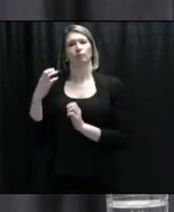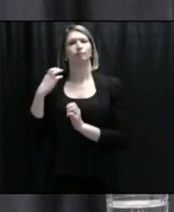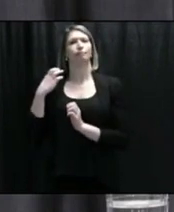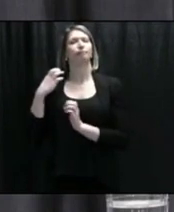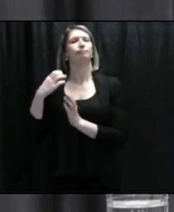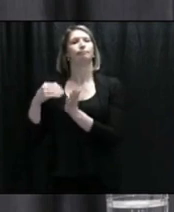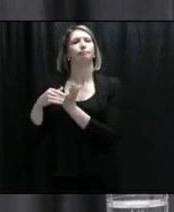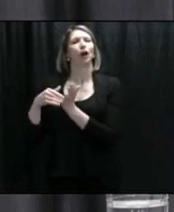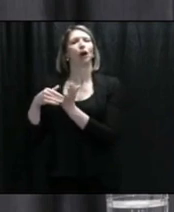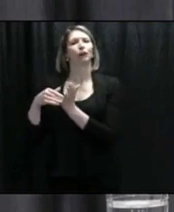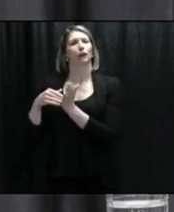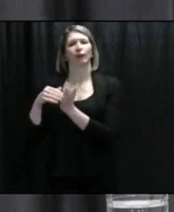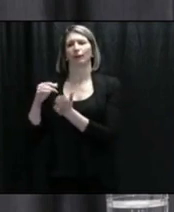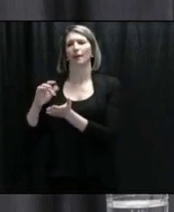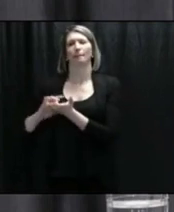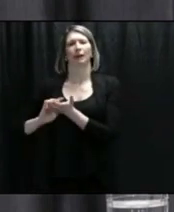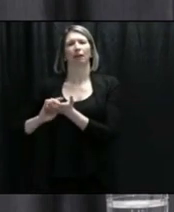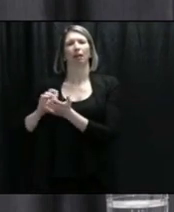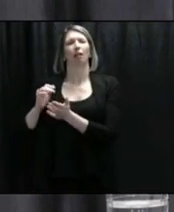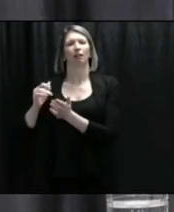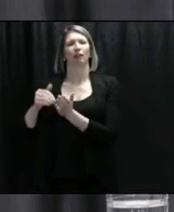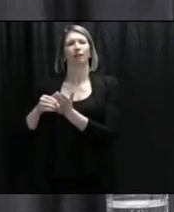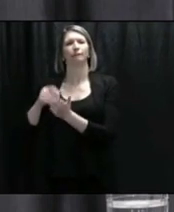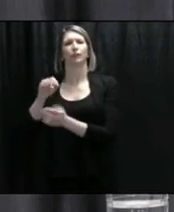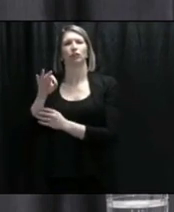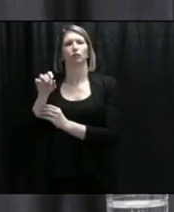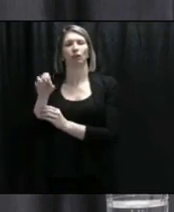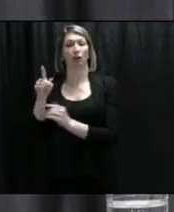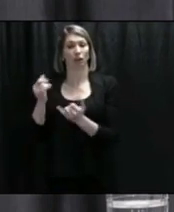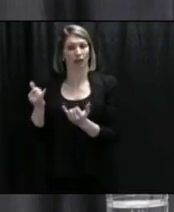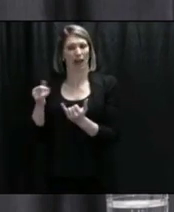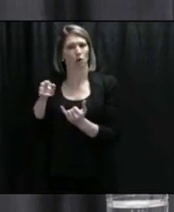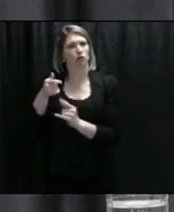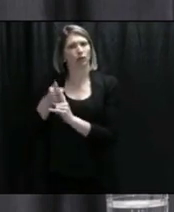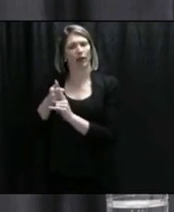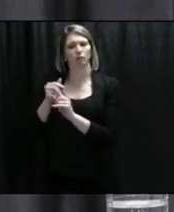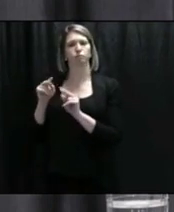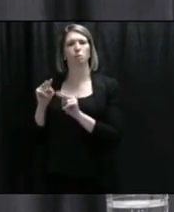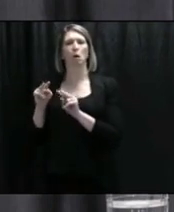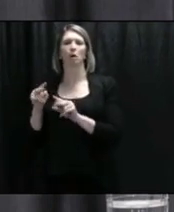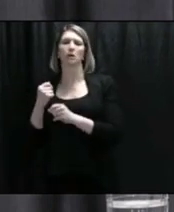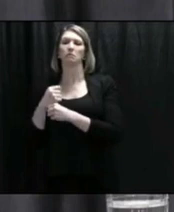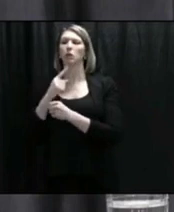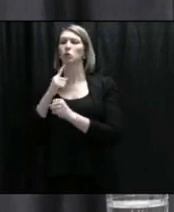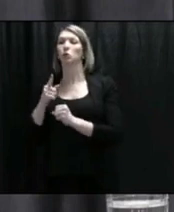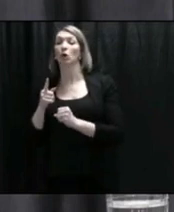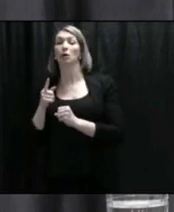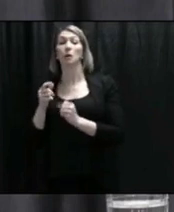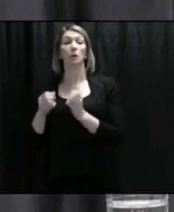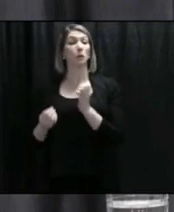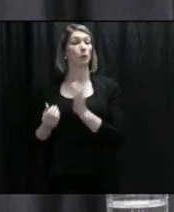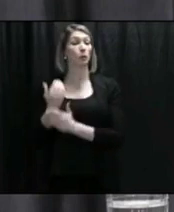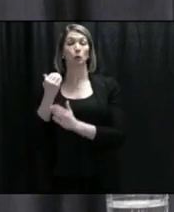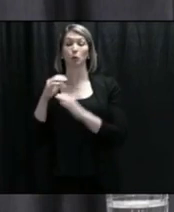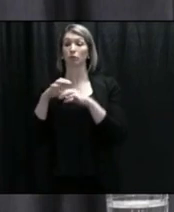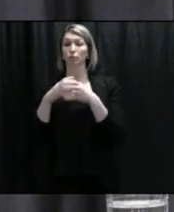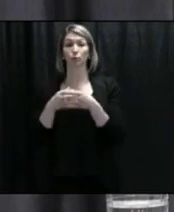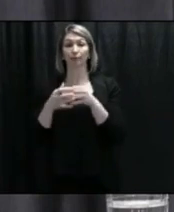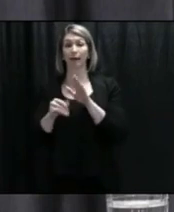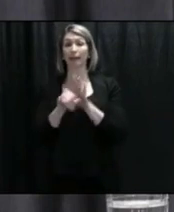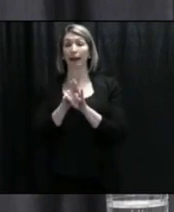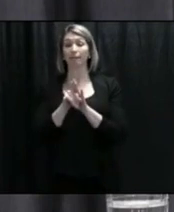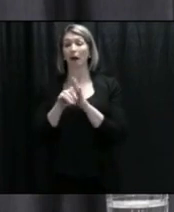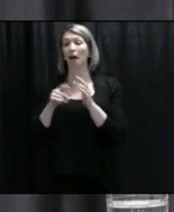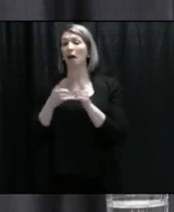a need to change our testing policy on the basis of developments, and this is a fluid situation, then we would be happy to reconsider